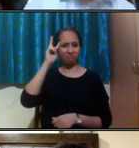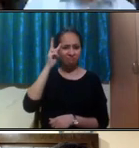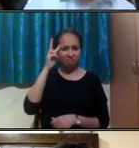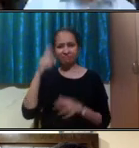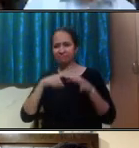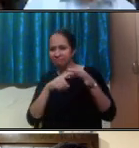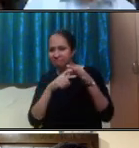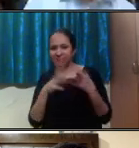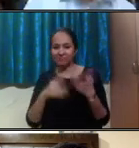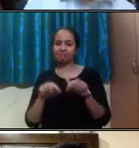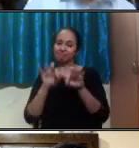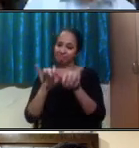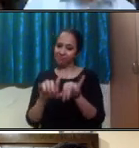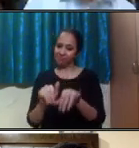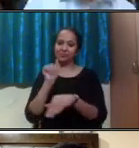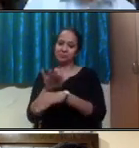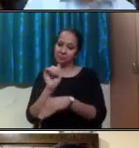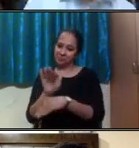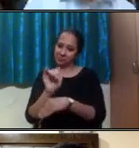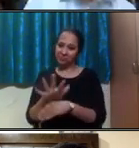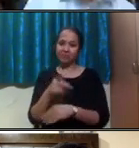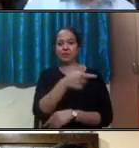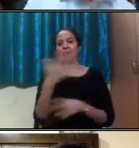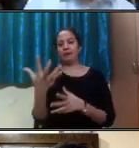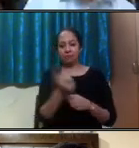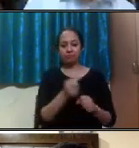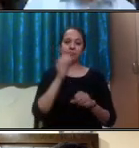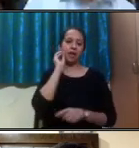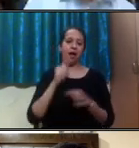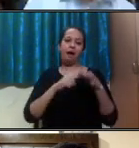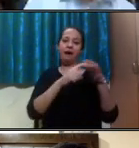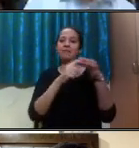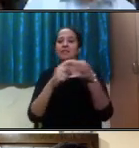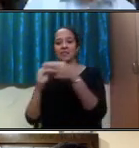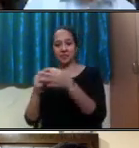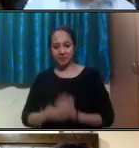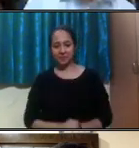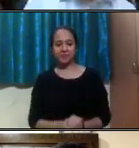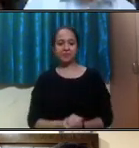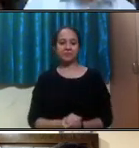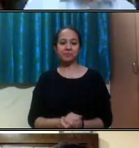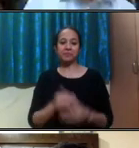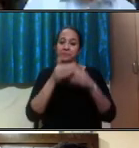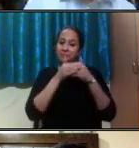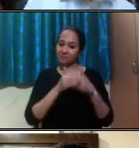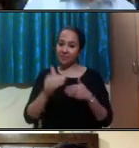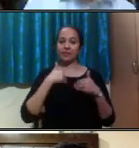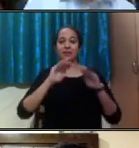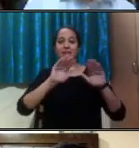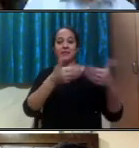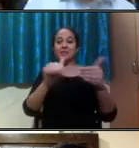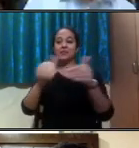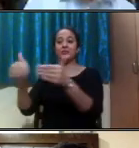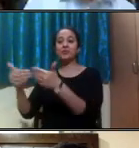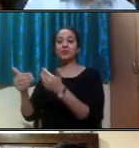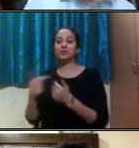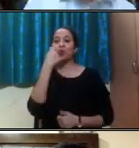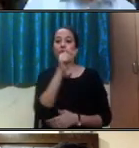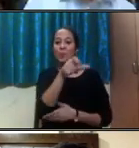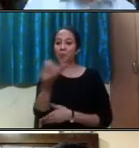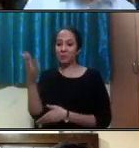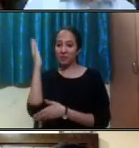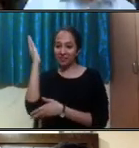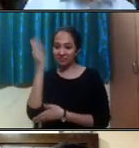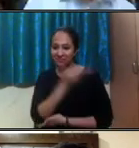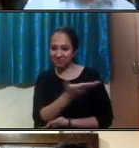your questions there and we will receive them. And now before we begin, let me introduce our speakers for today. So